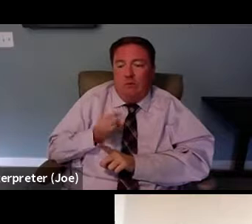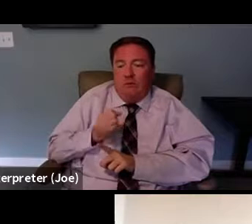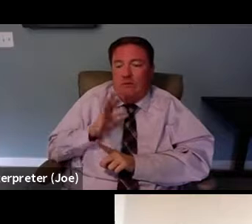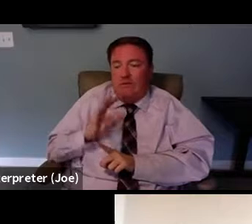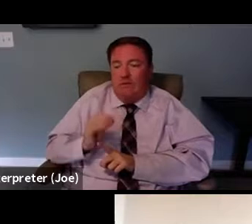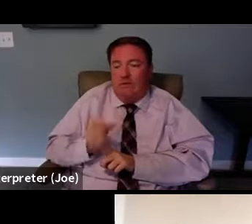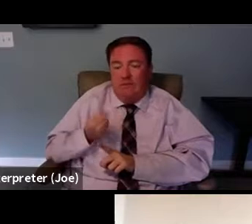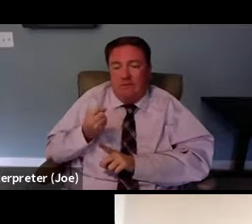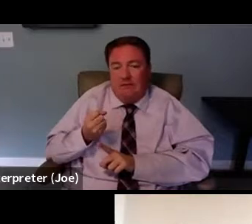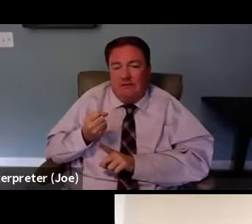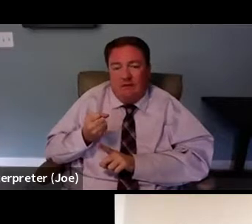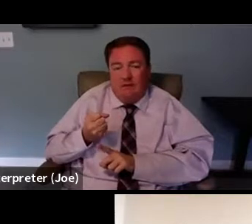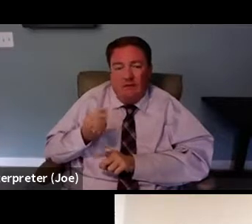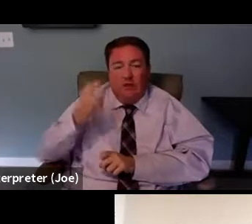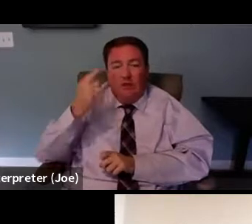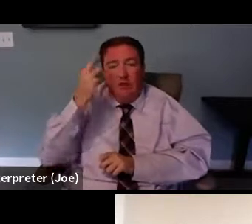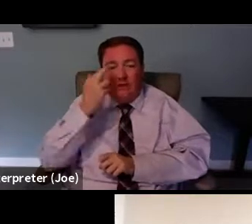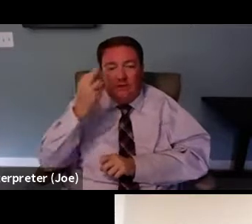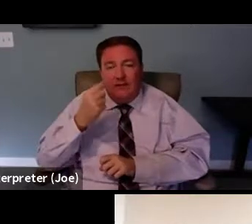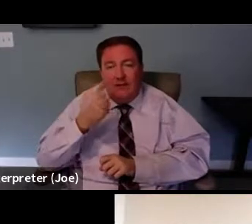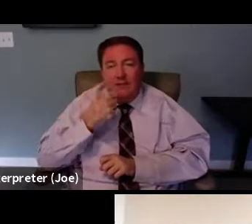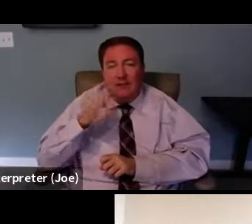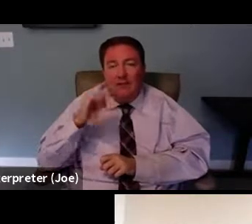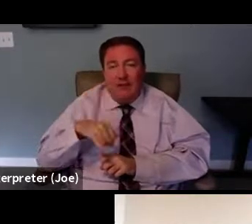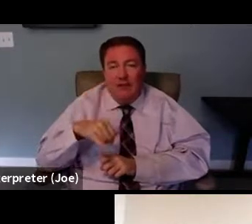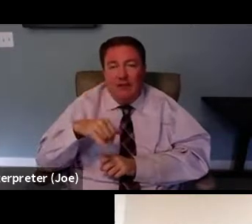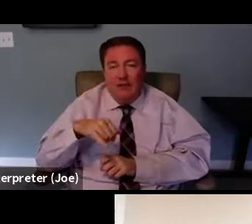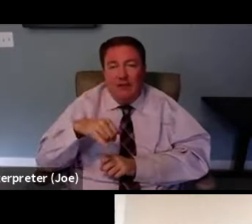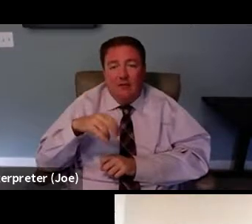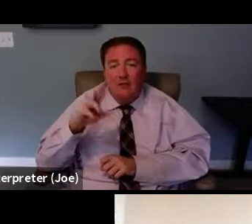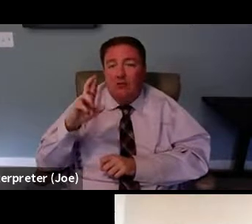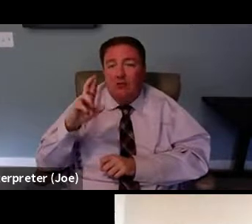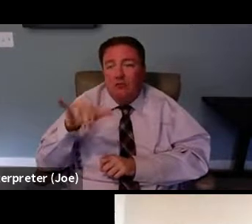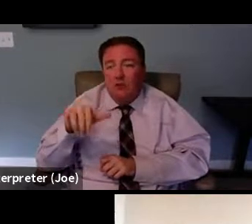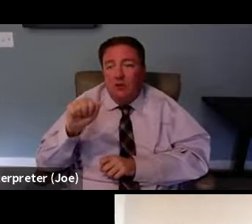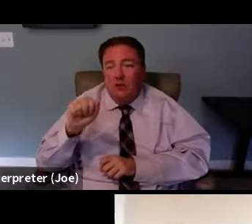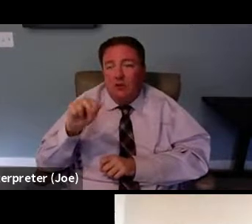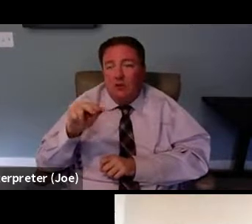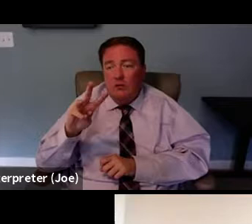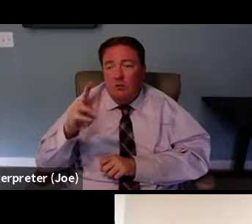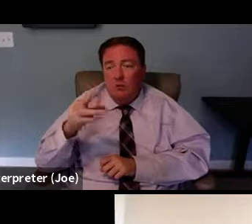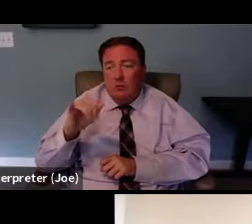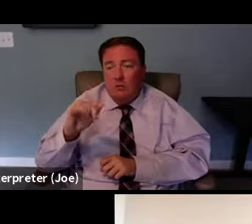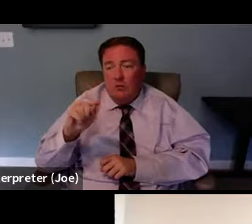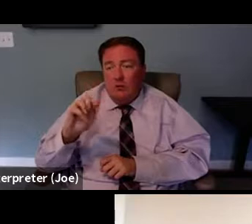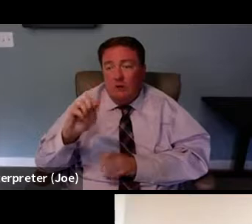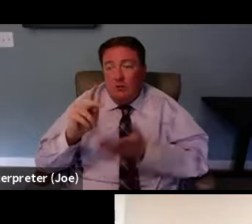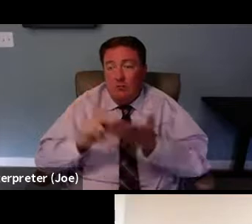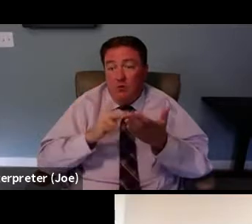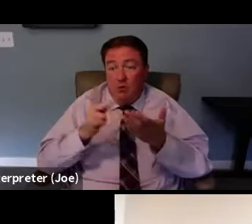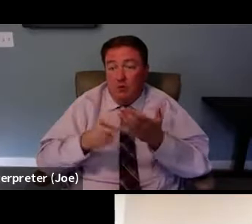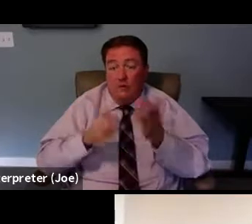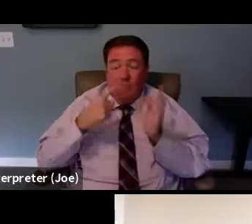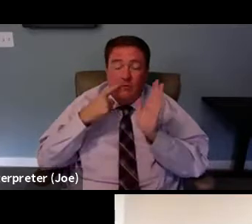The reason why I explained that is because the Ryan White program, for example, which is,